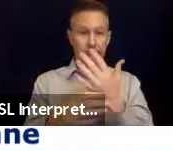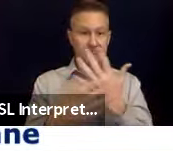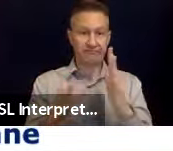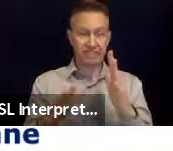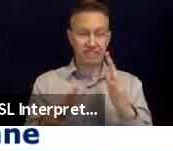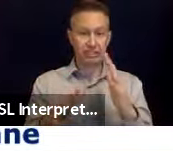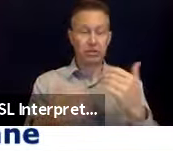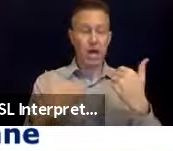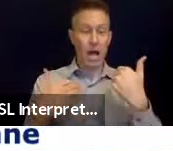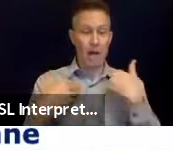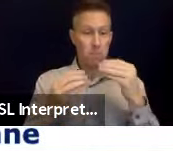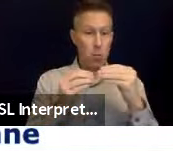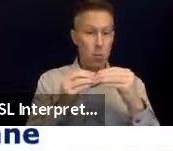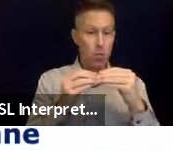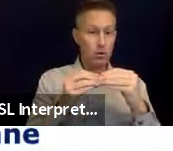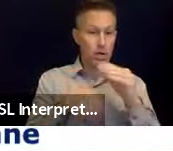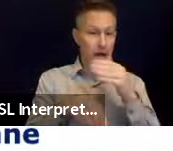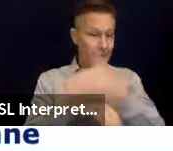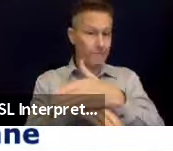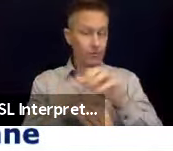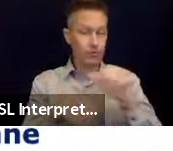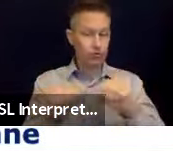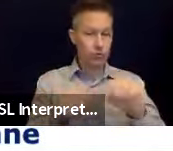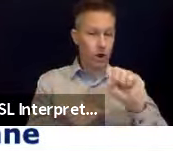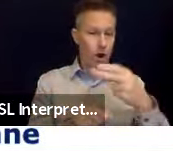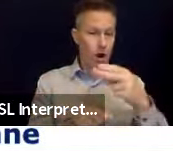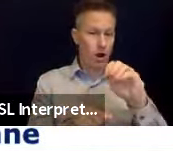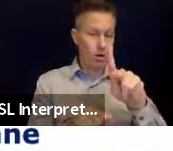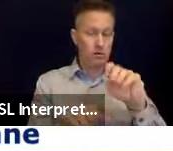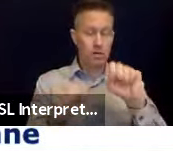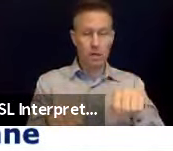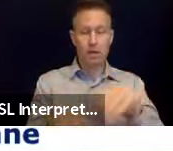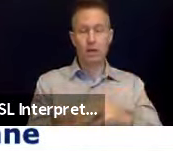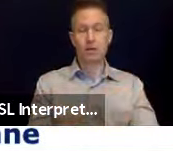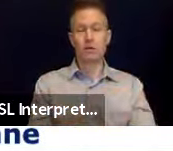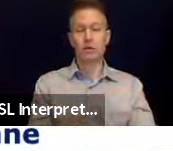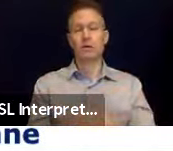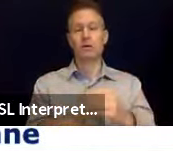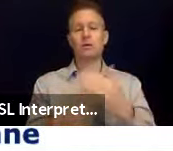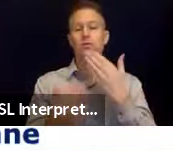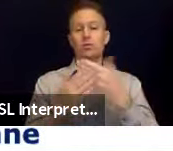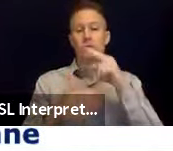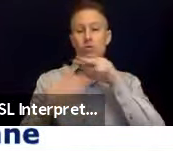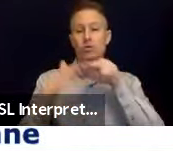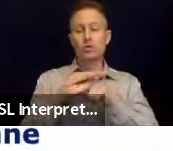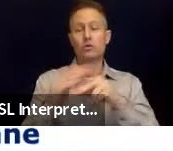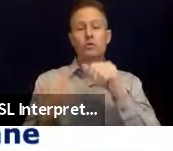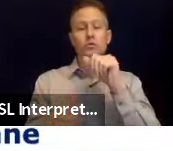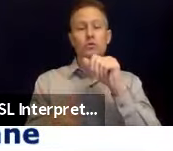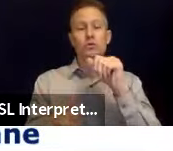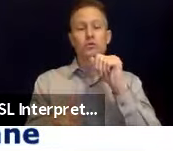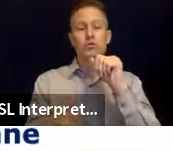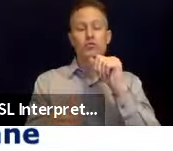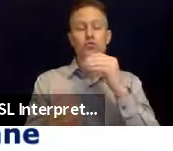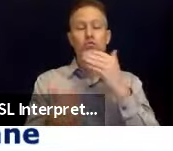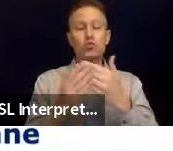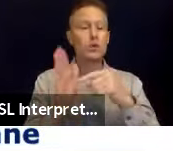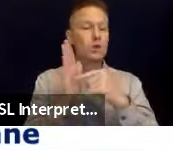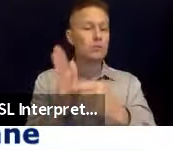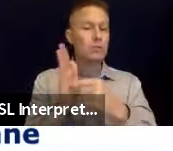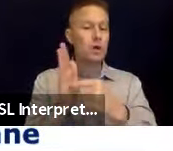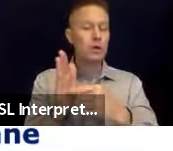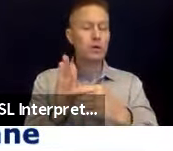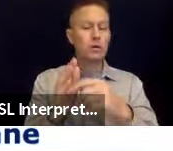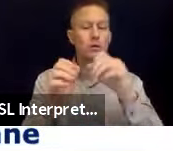really good tool. It's not earthquake prediction, but it's giving you a good model of what to expect in the coming days and weeks